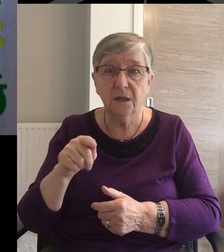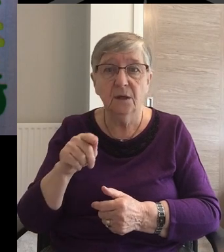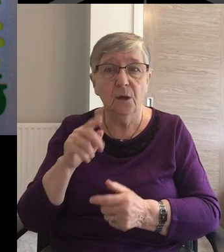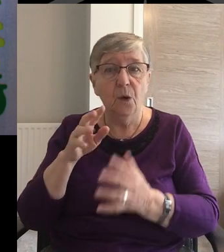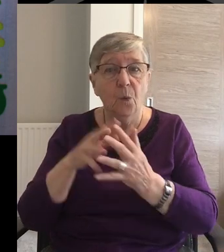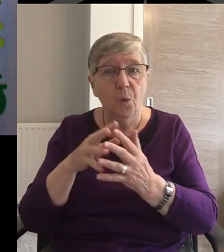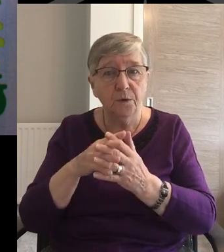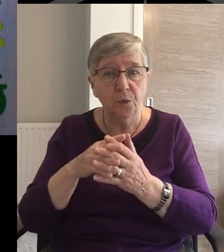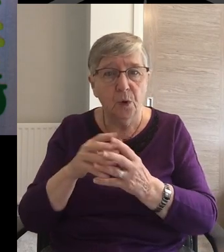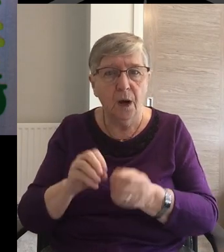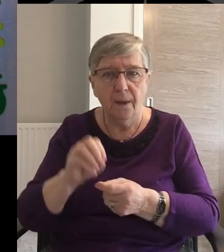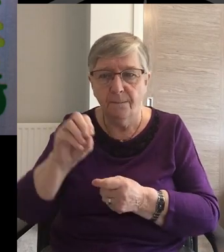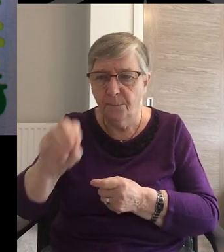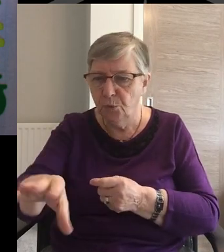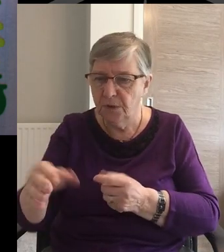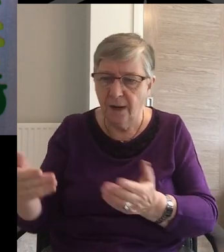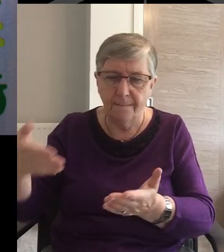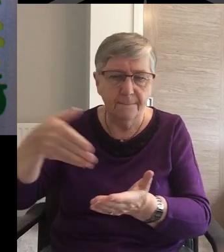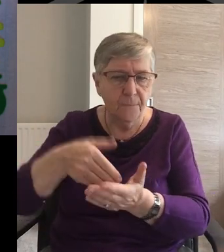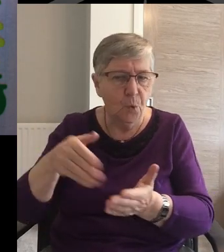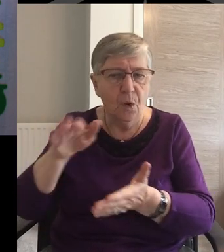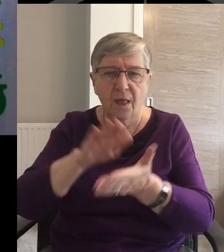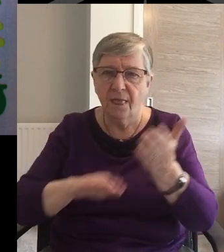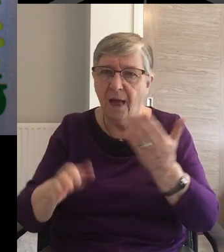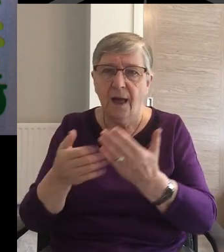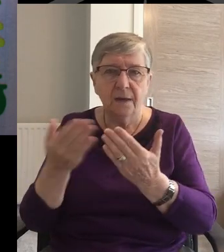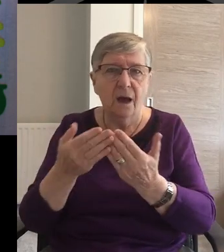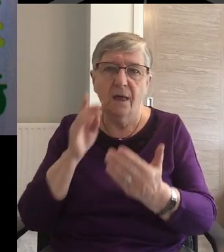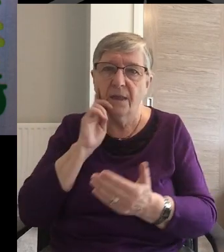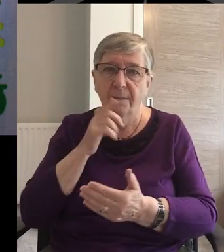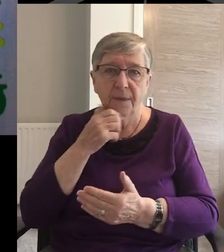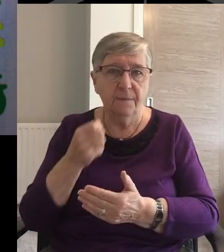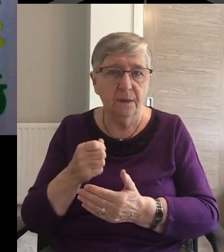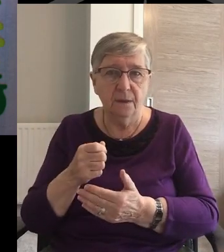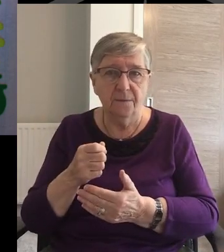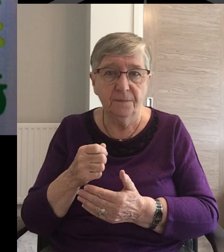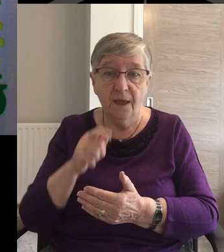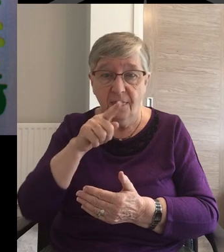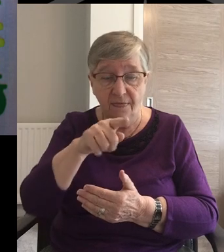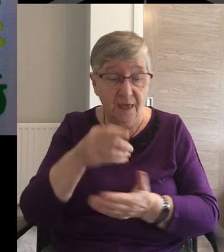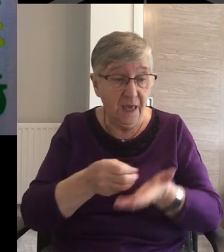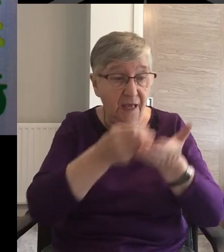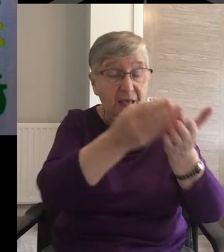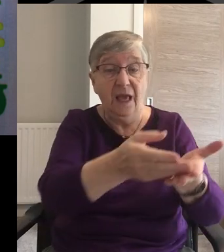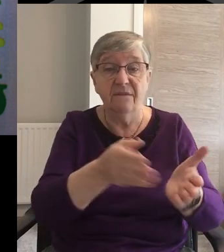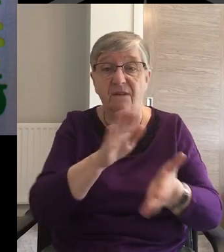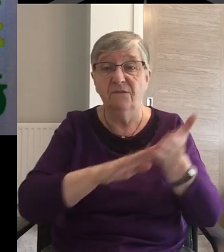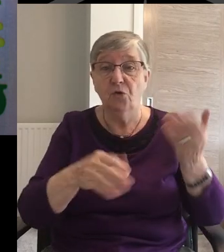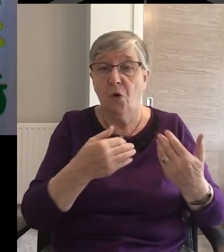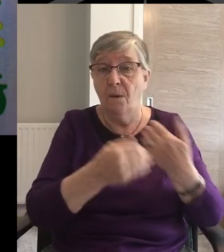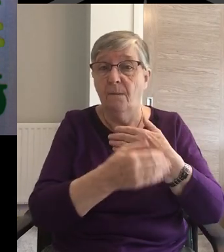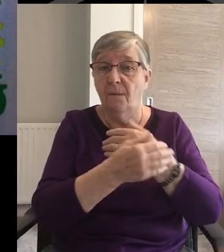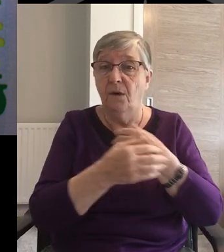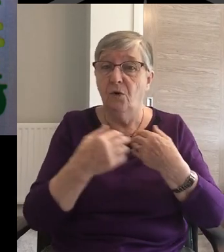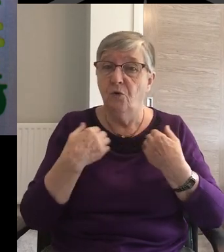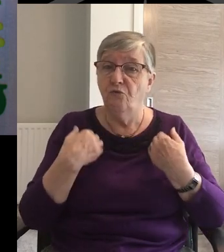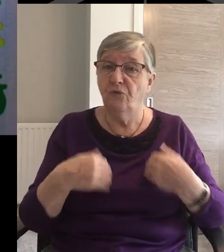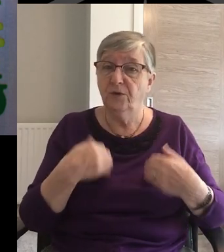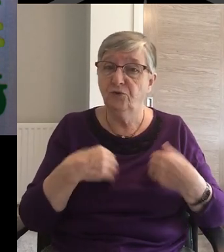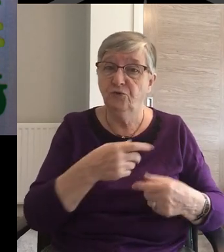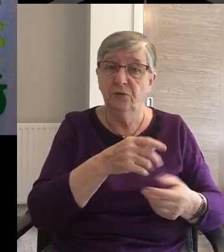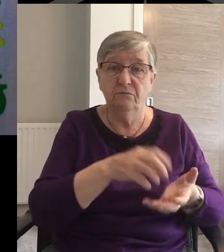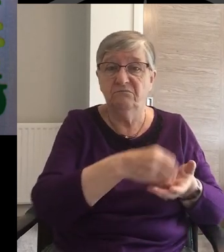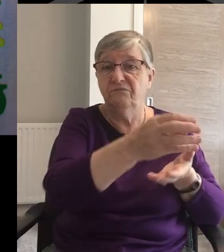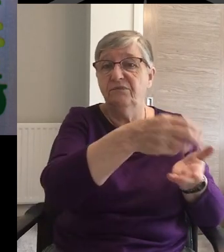in more Than all the others All these people Gave their gifts Out of their wealth But she Out of her